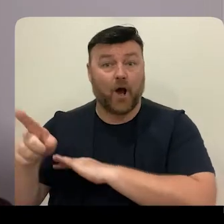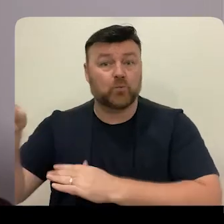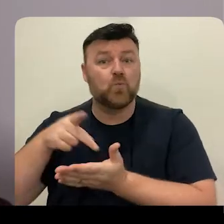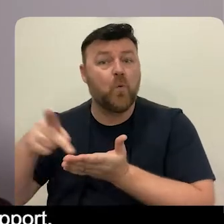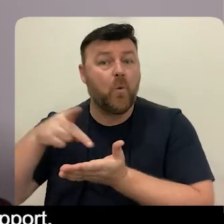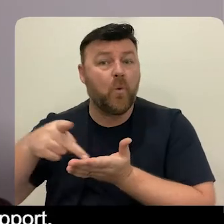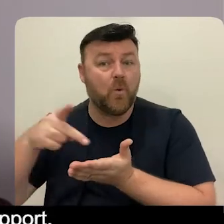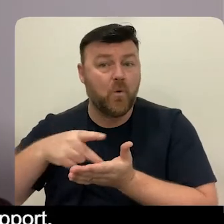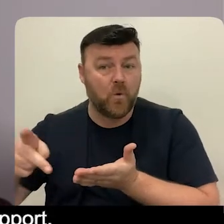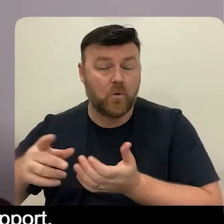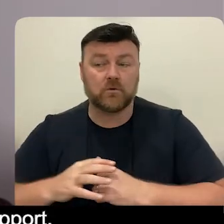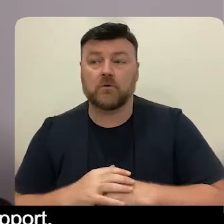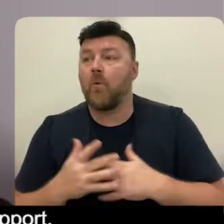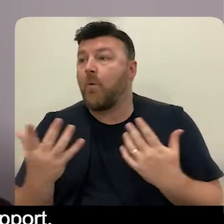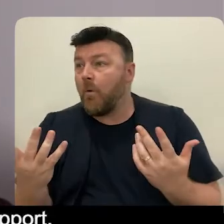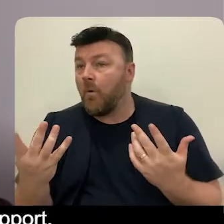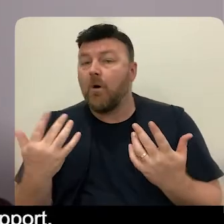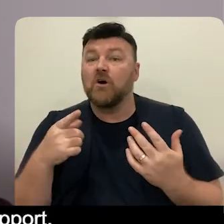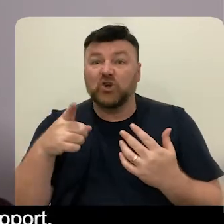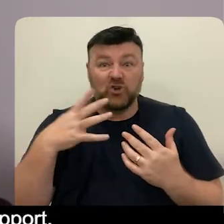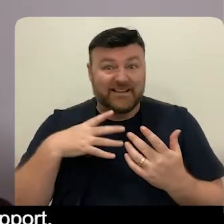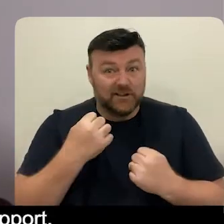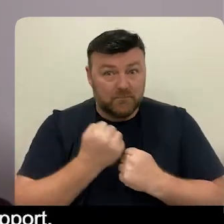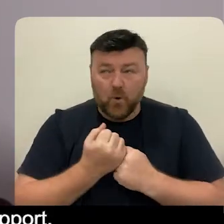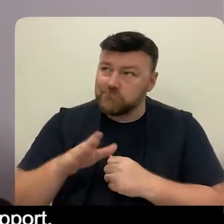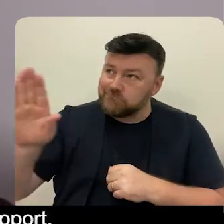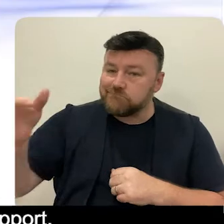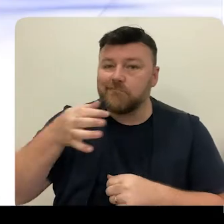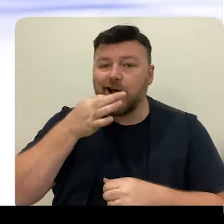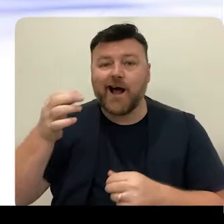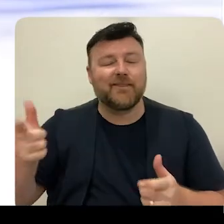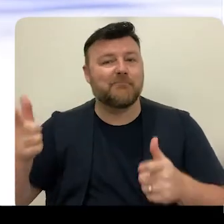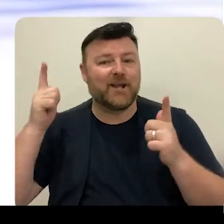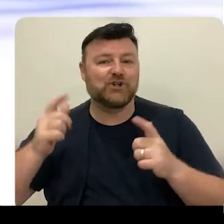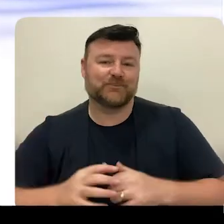approaching your manager or a colleague for support.